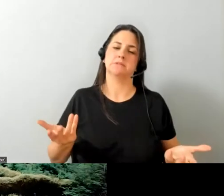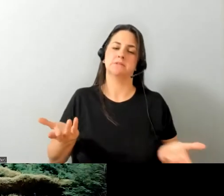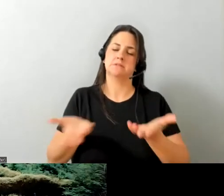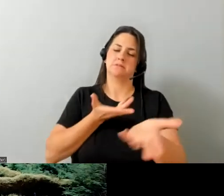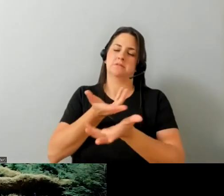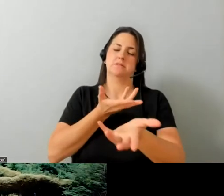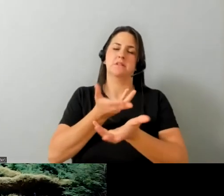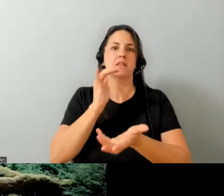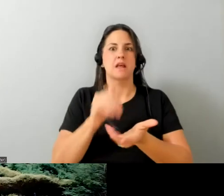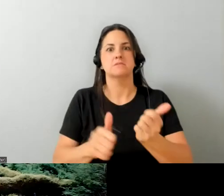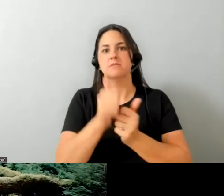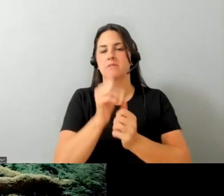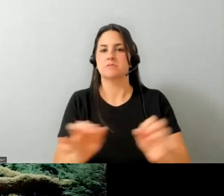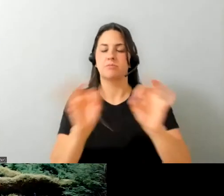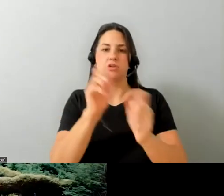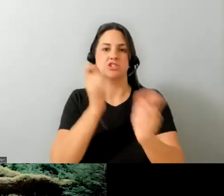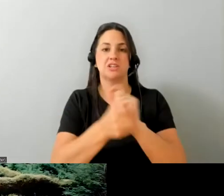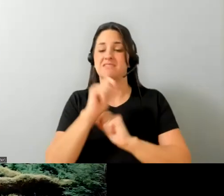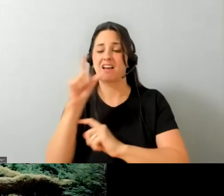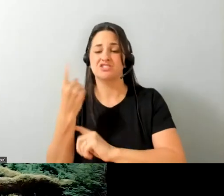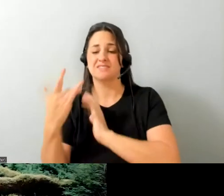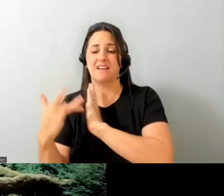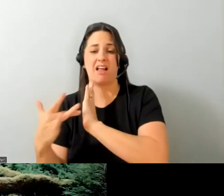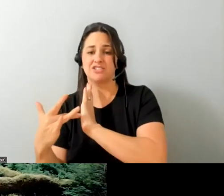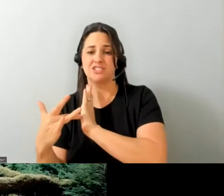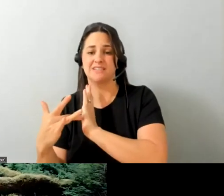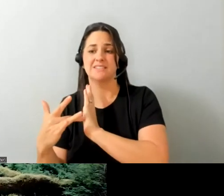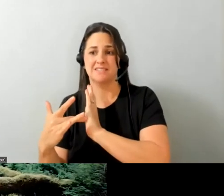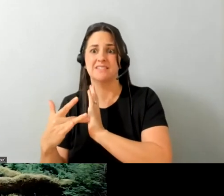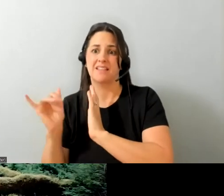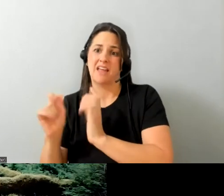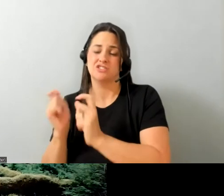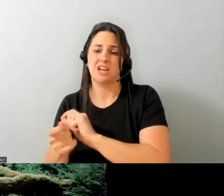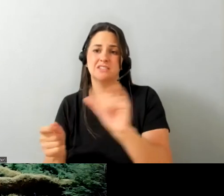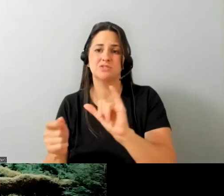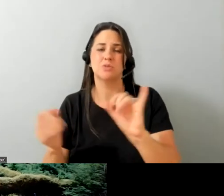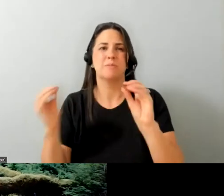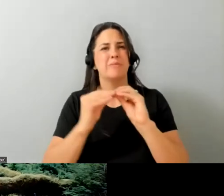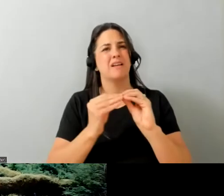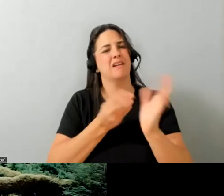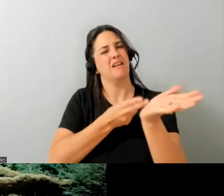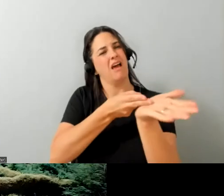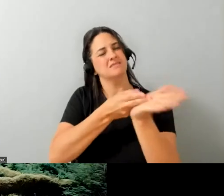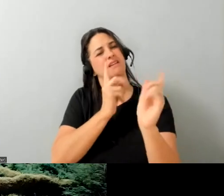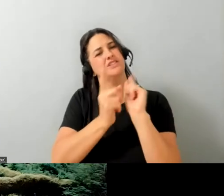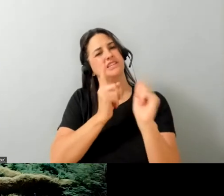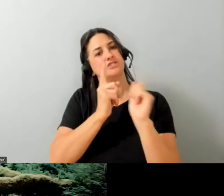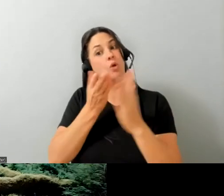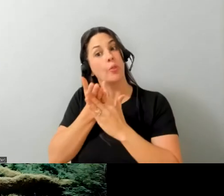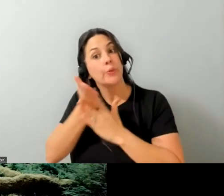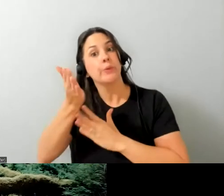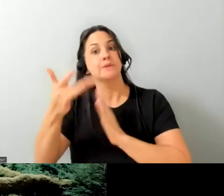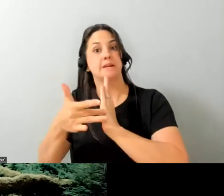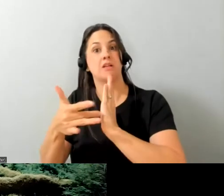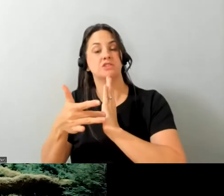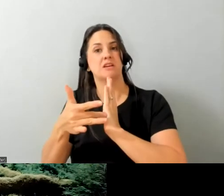the biggest change even more than technology uh but i think through the technology we've also